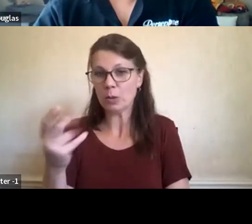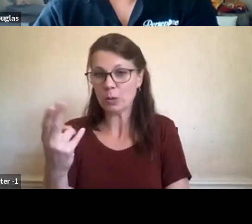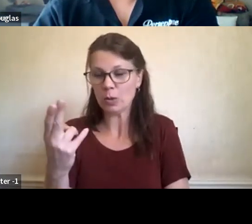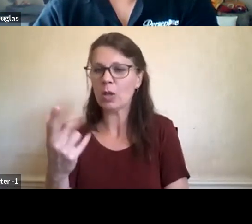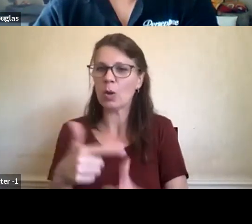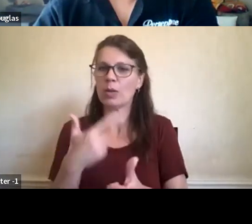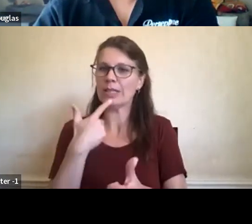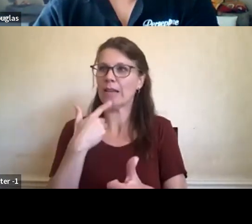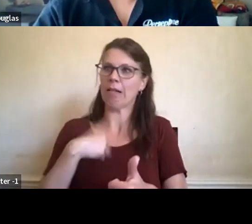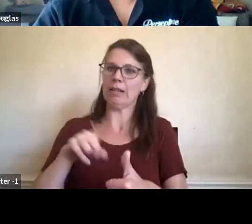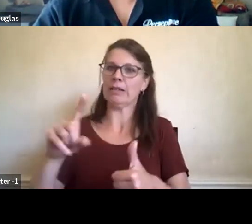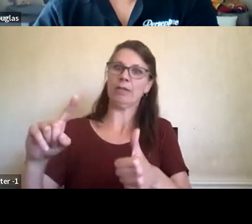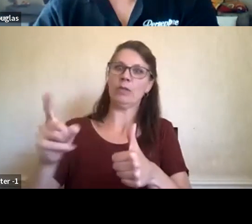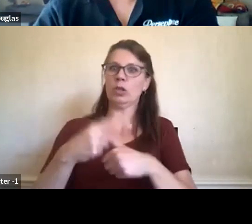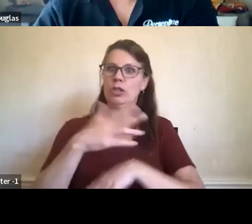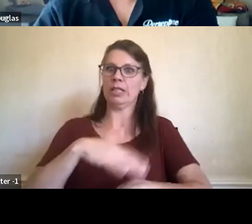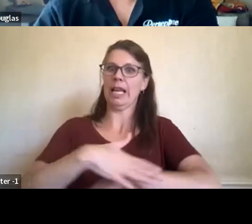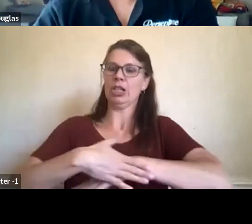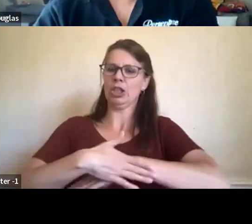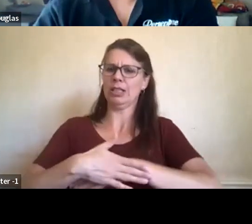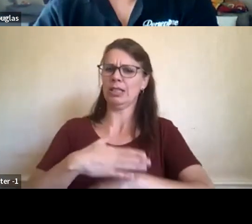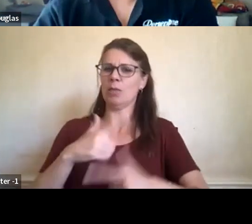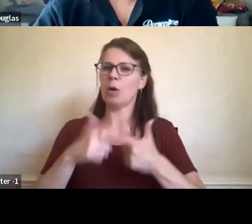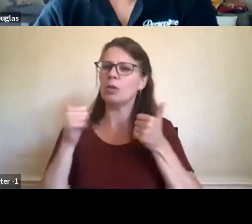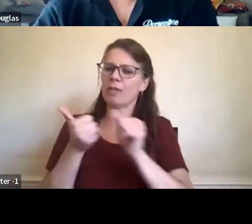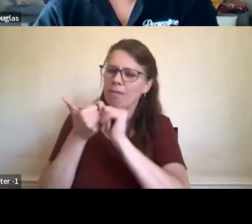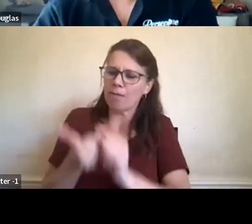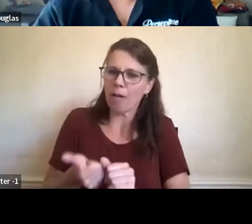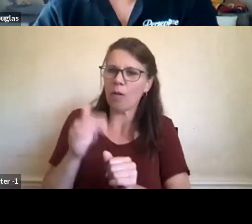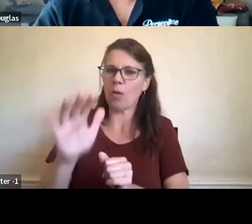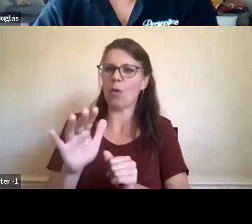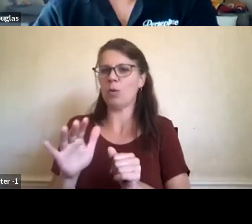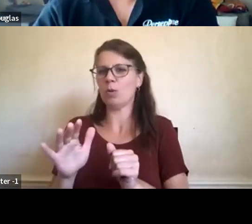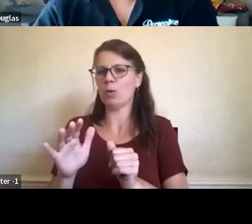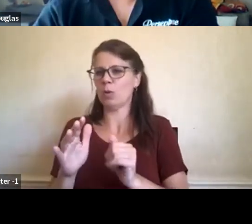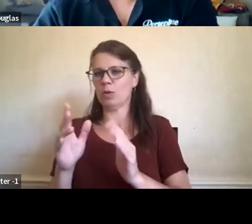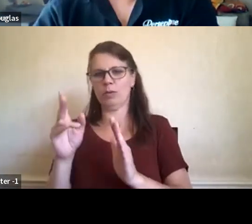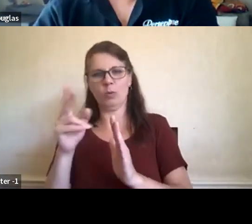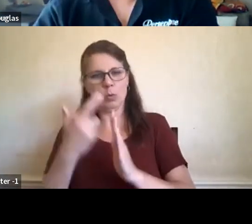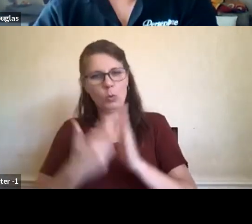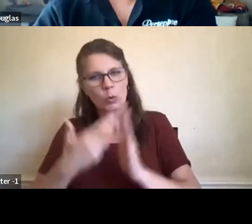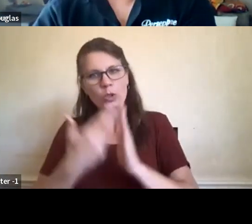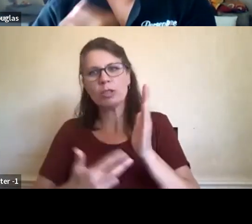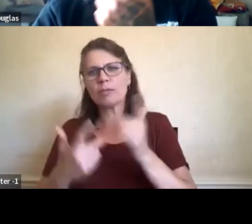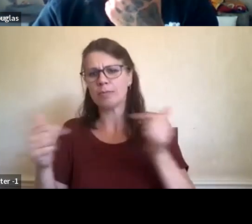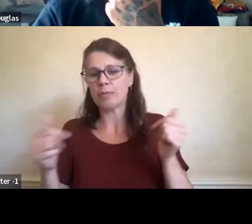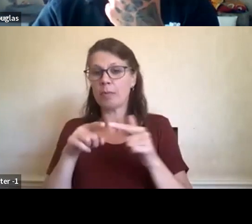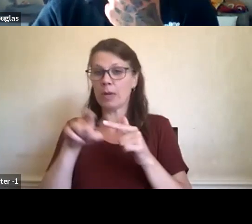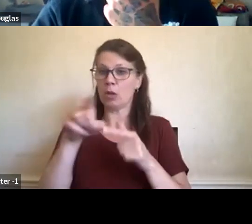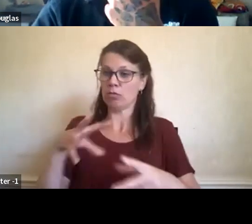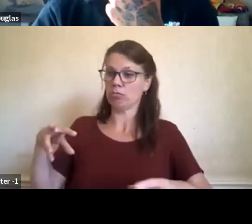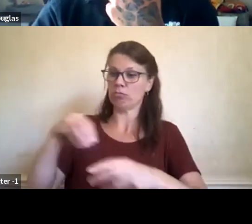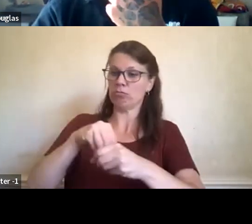with host nations protocols. And so, you know, you, as someone who is working on the sea to city design challenge,